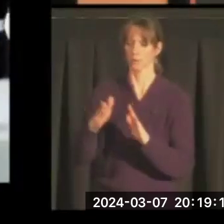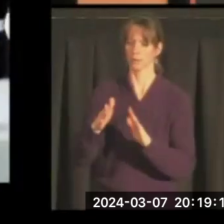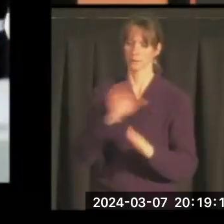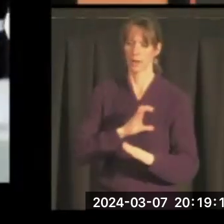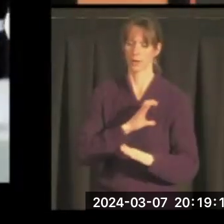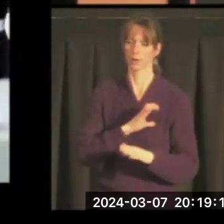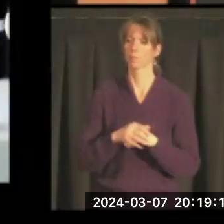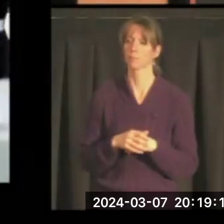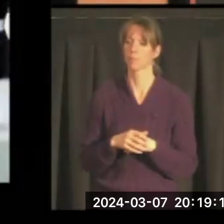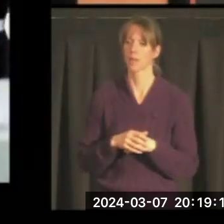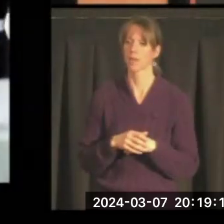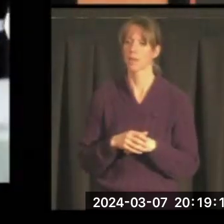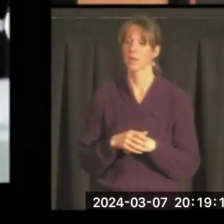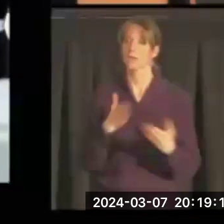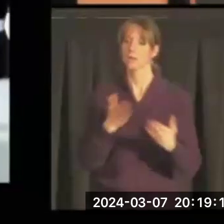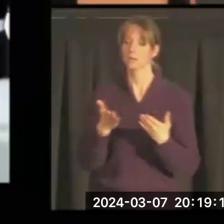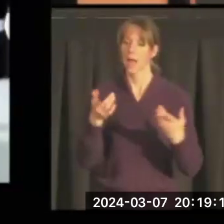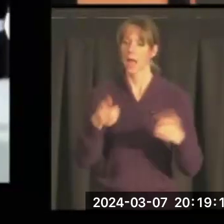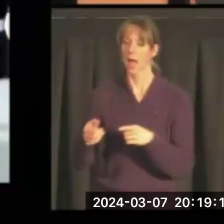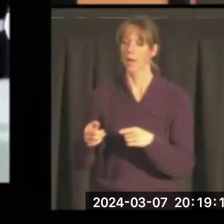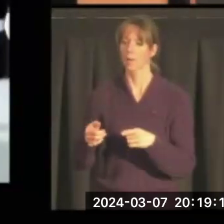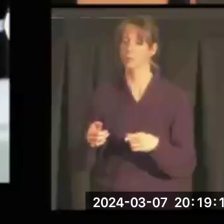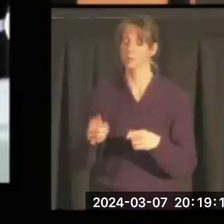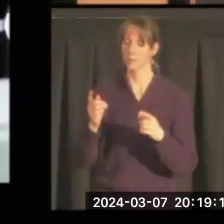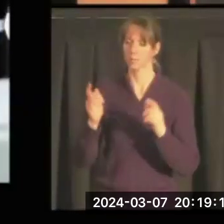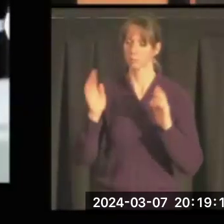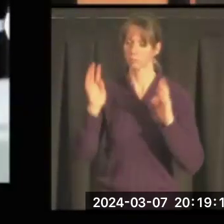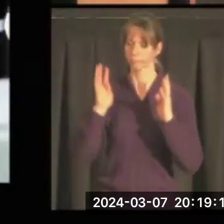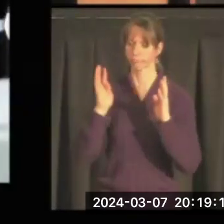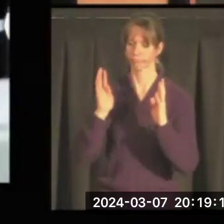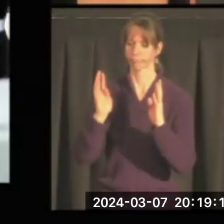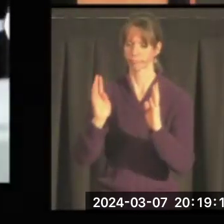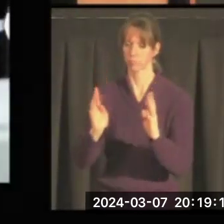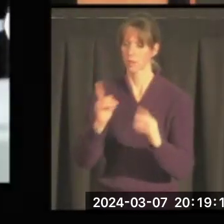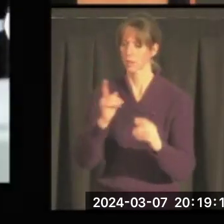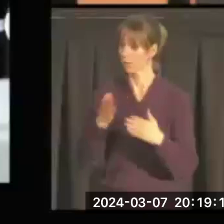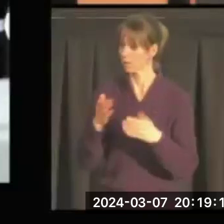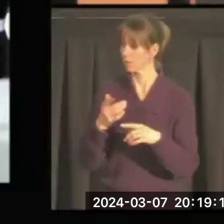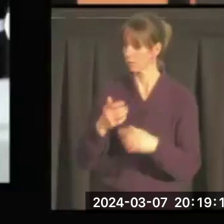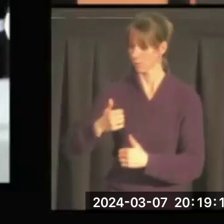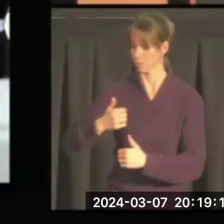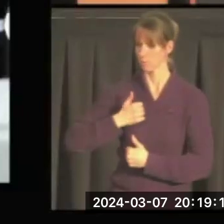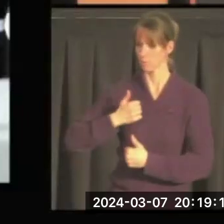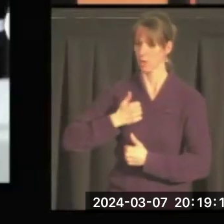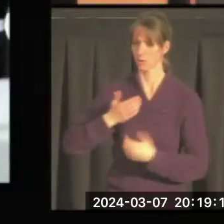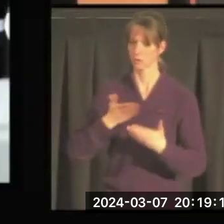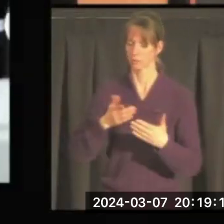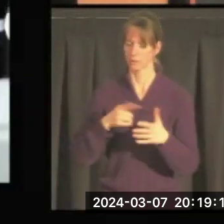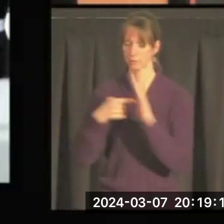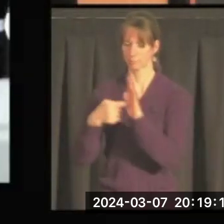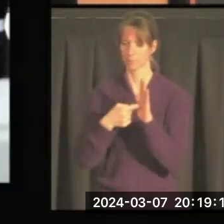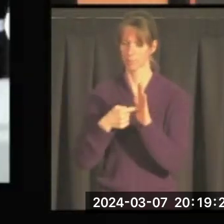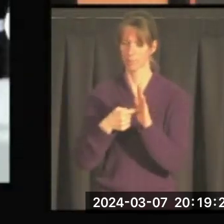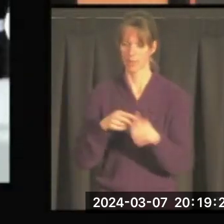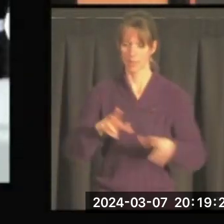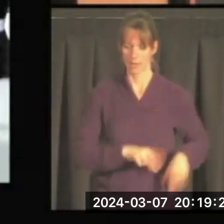The service takes place. The representatives of the pallbearers come from the services that he was in. The